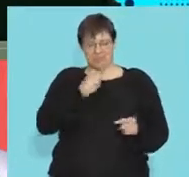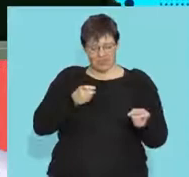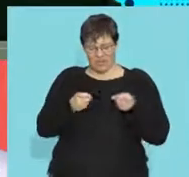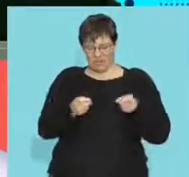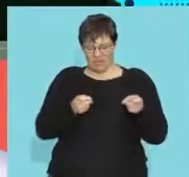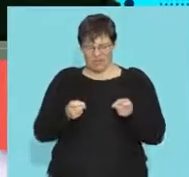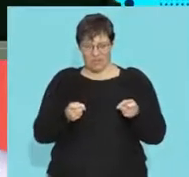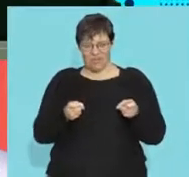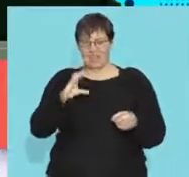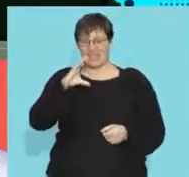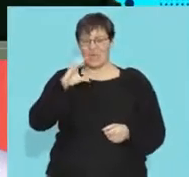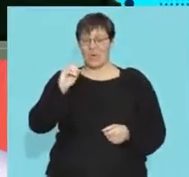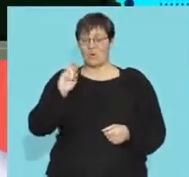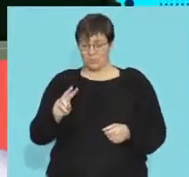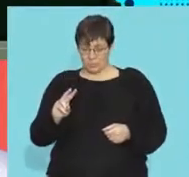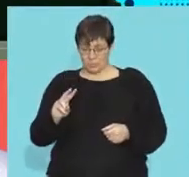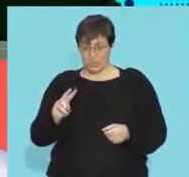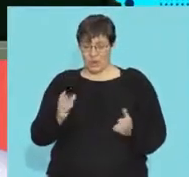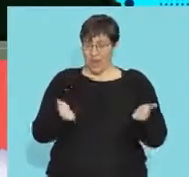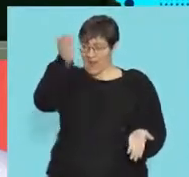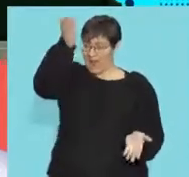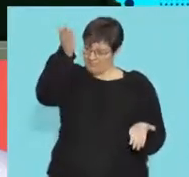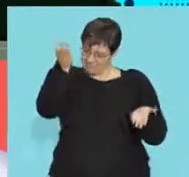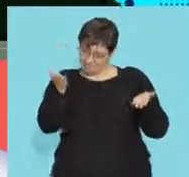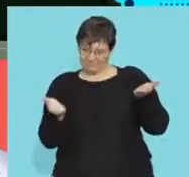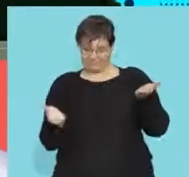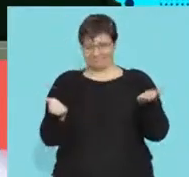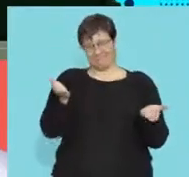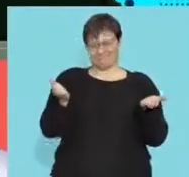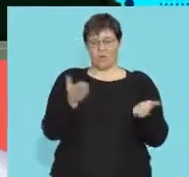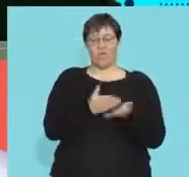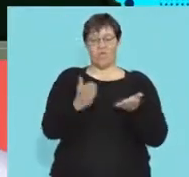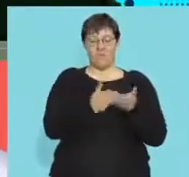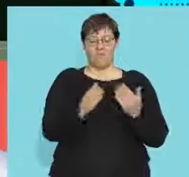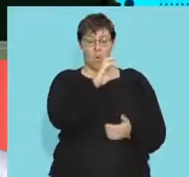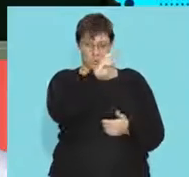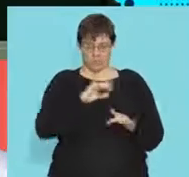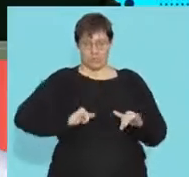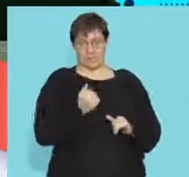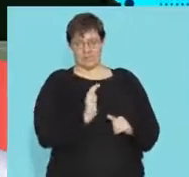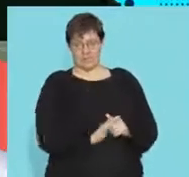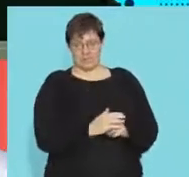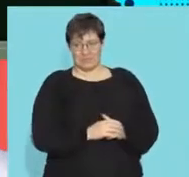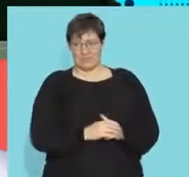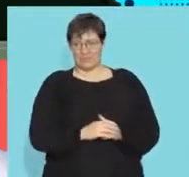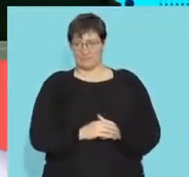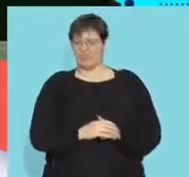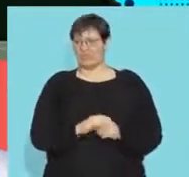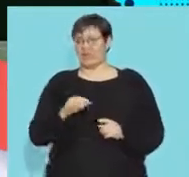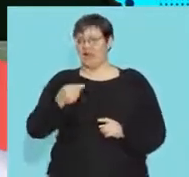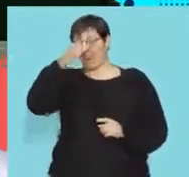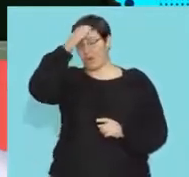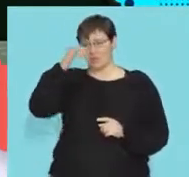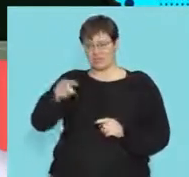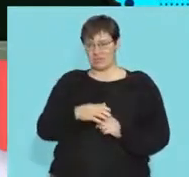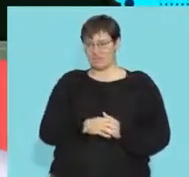is going to make sure right that i get rid of the carbon dioxide not the oxygen another